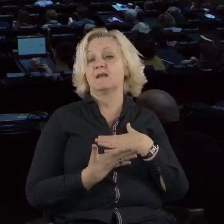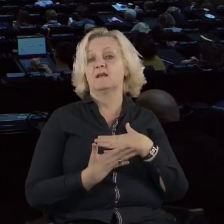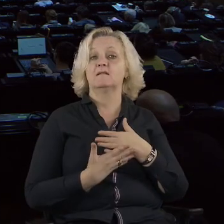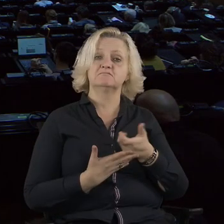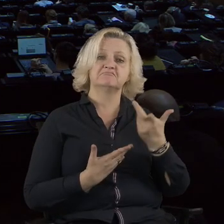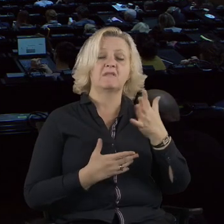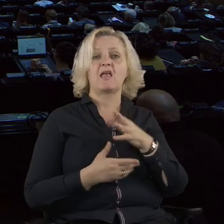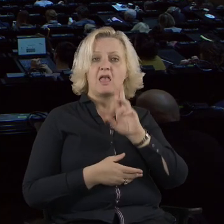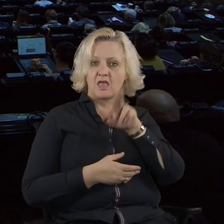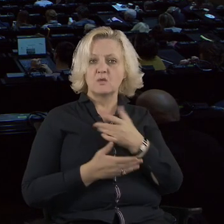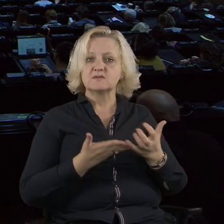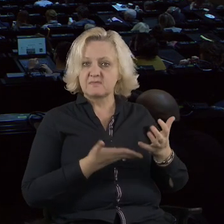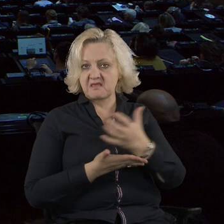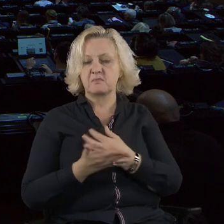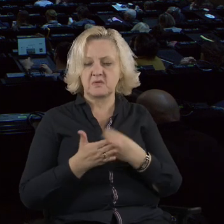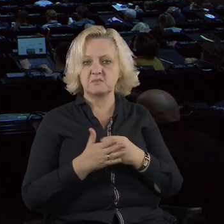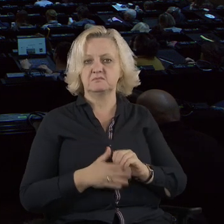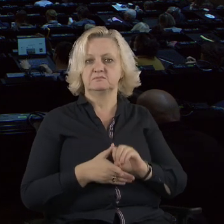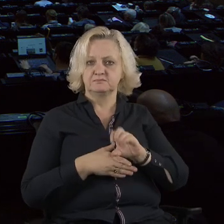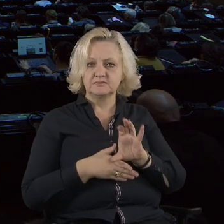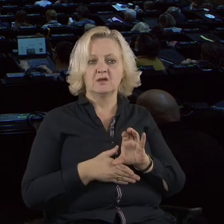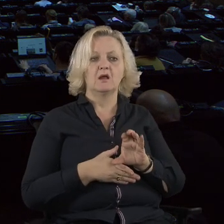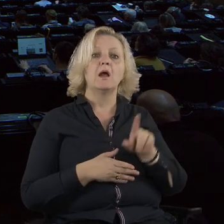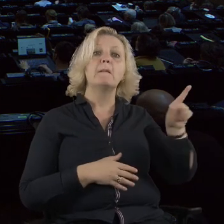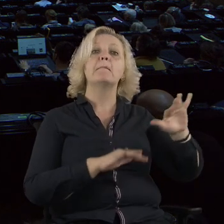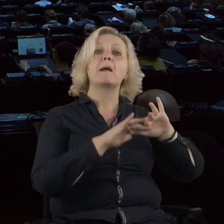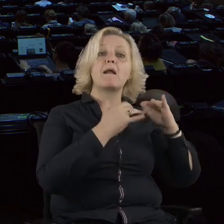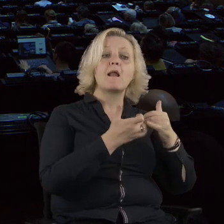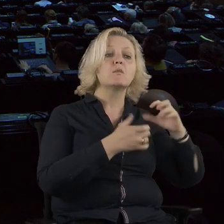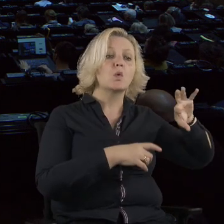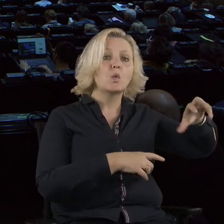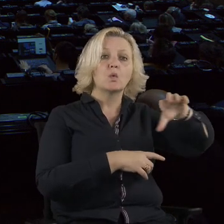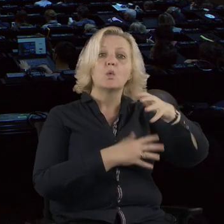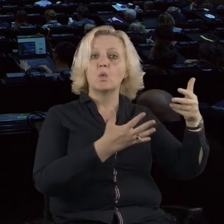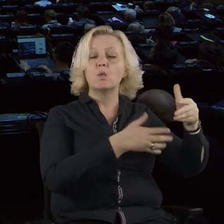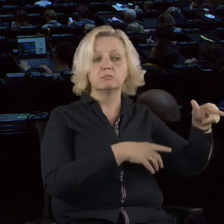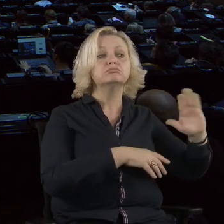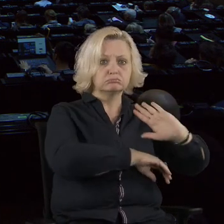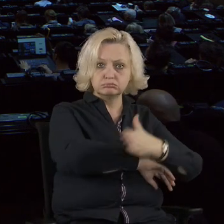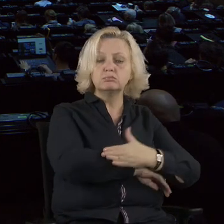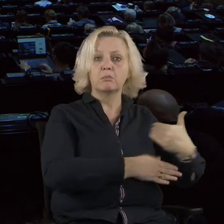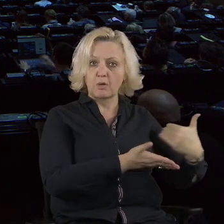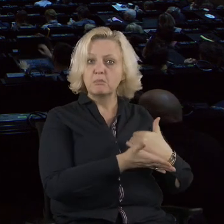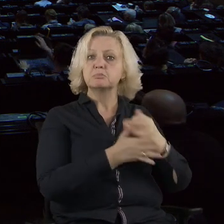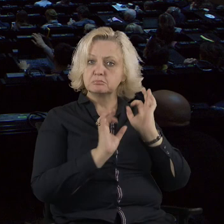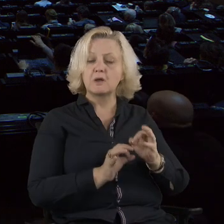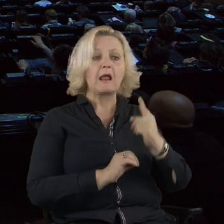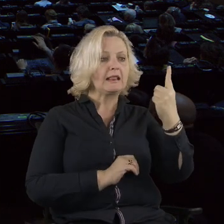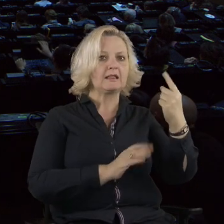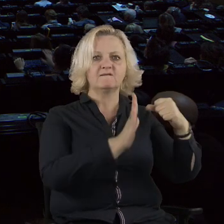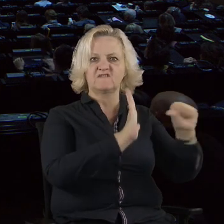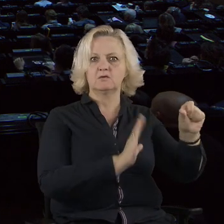in the parliament except one. We tested the tool. We launched it and it failed miserably.